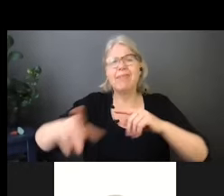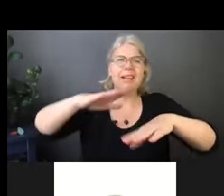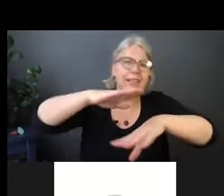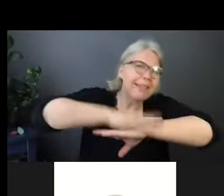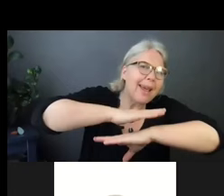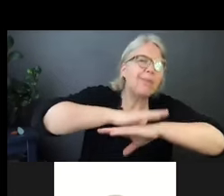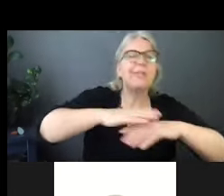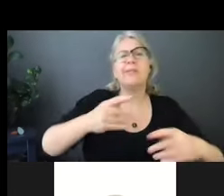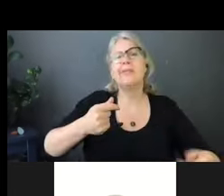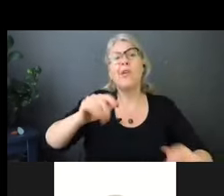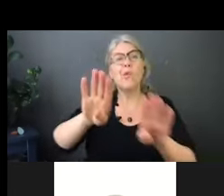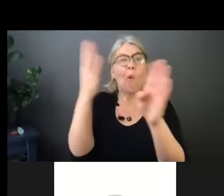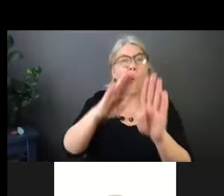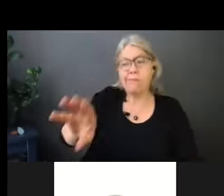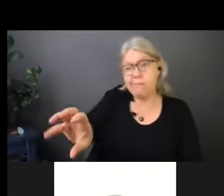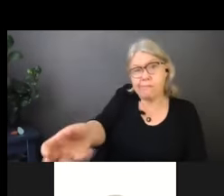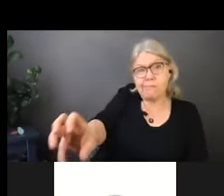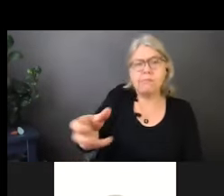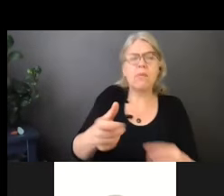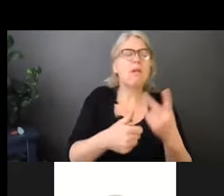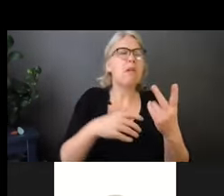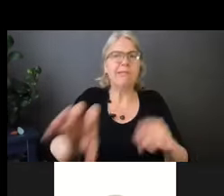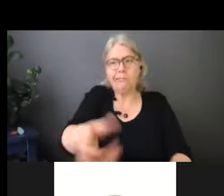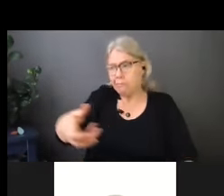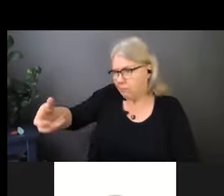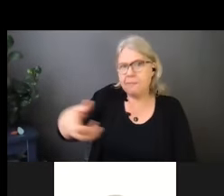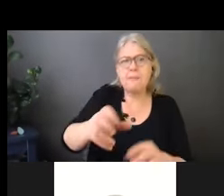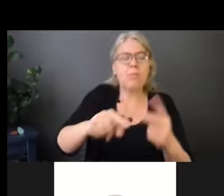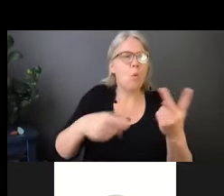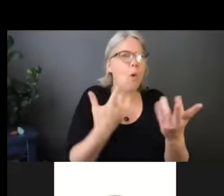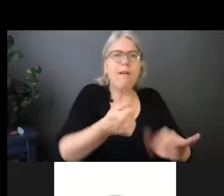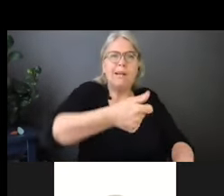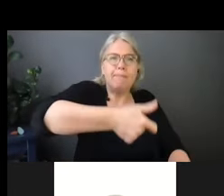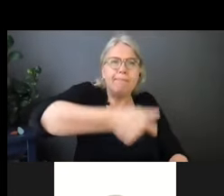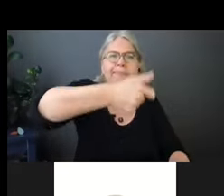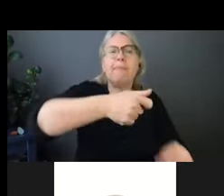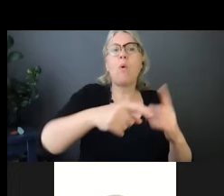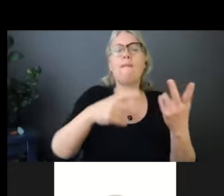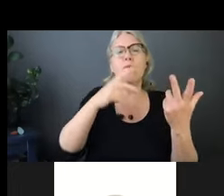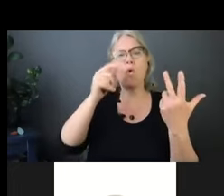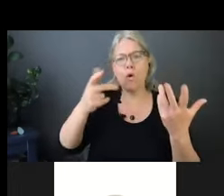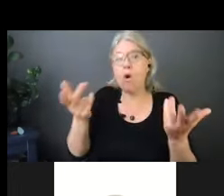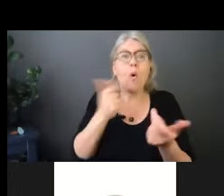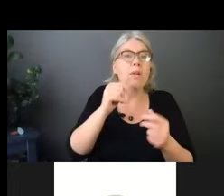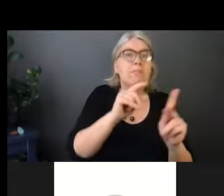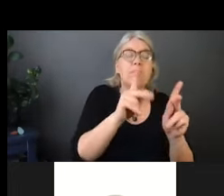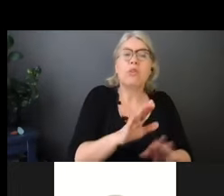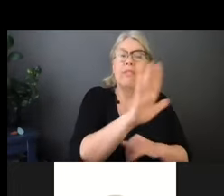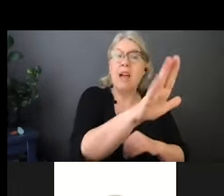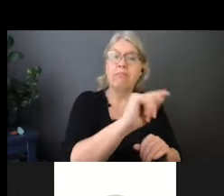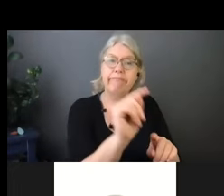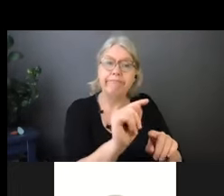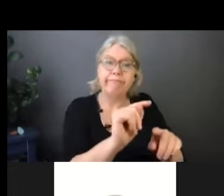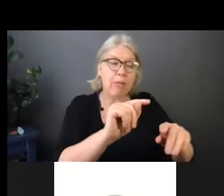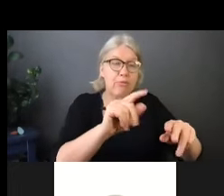mechanical lift remotes, commode chairs, those types of things that we want to clean those with this type of solution.